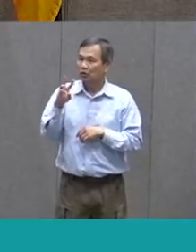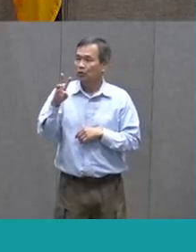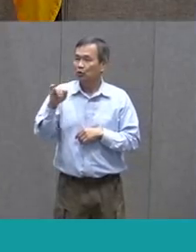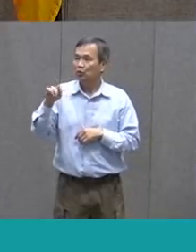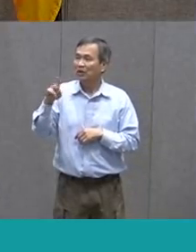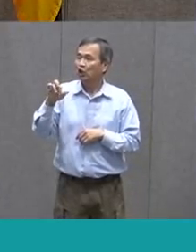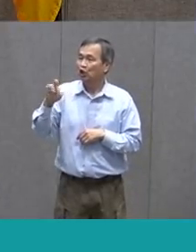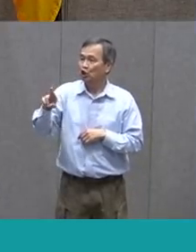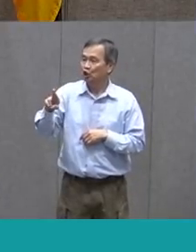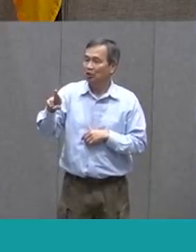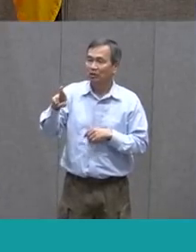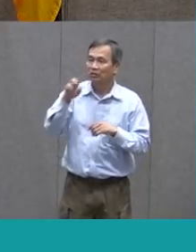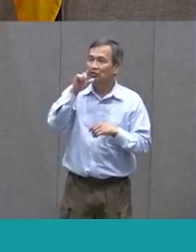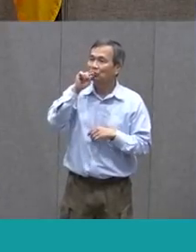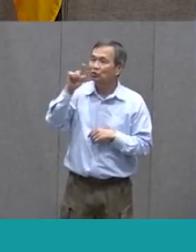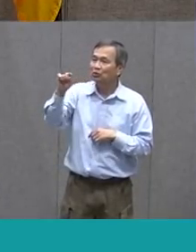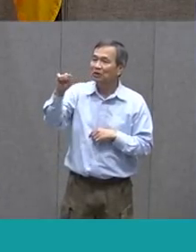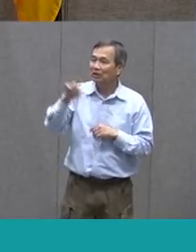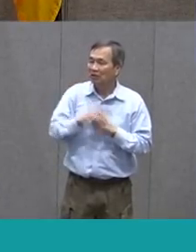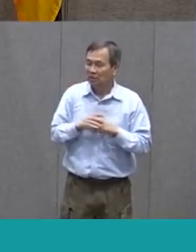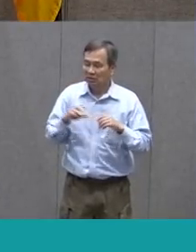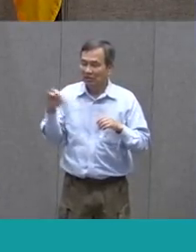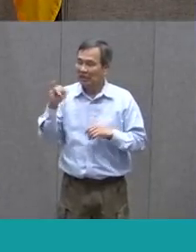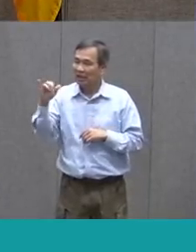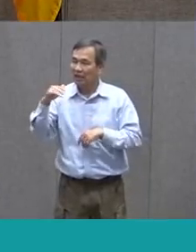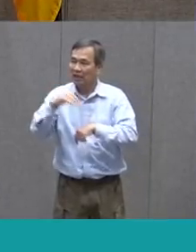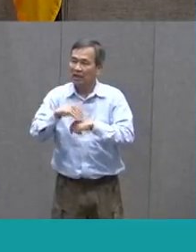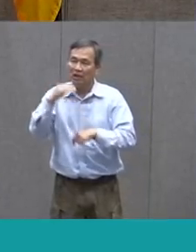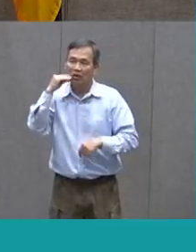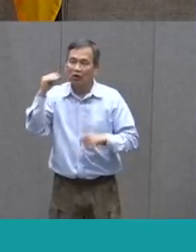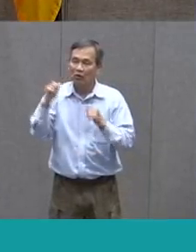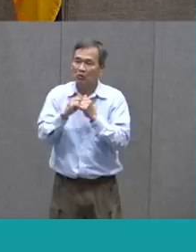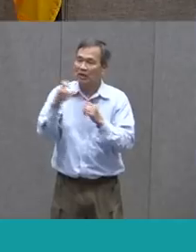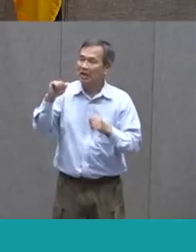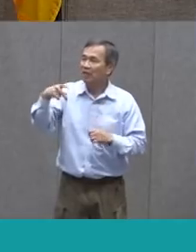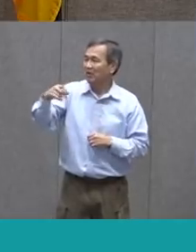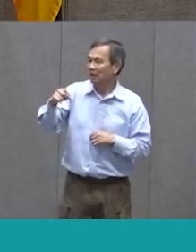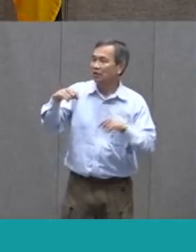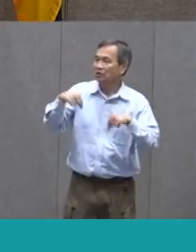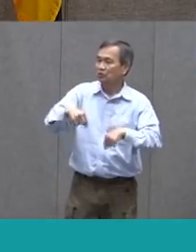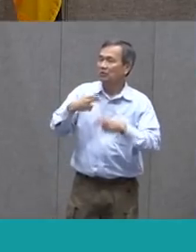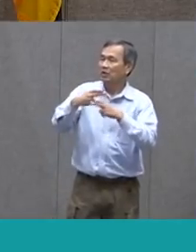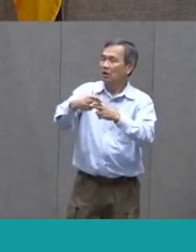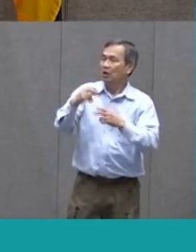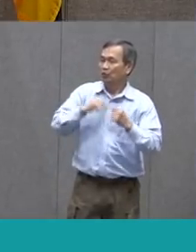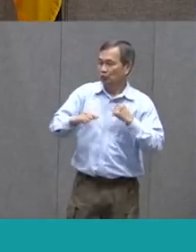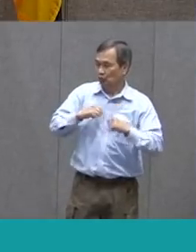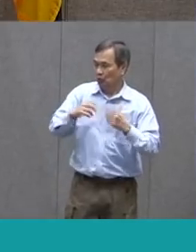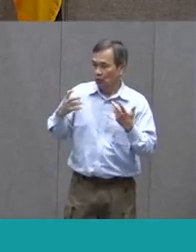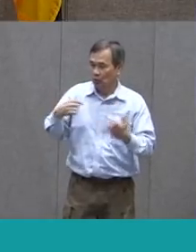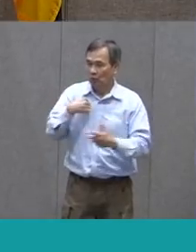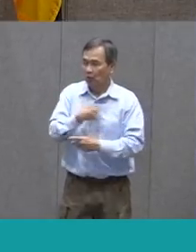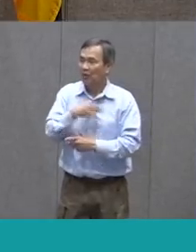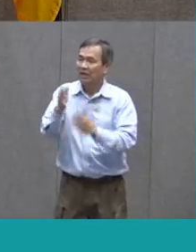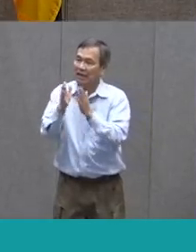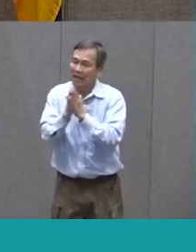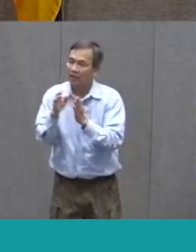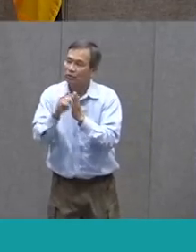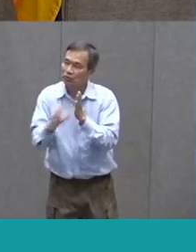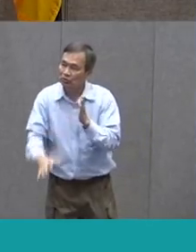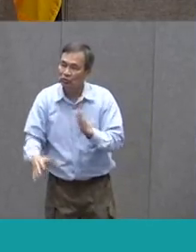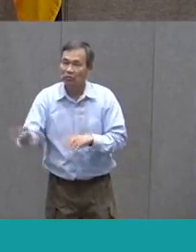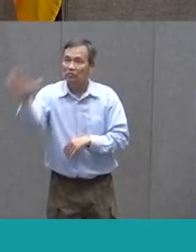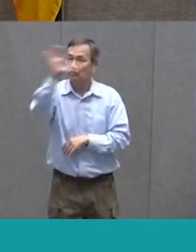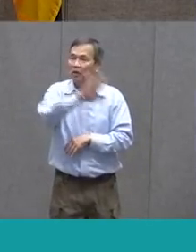that will be something like the At Home with APS that we've been calling our show. And we're going to be asking students from